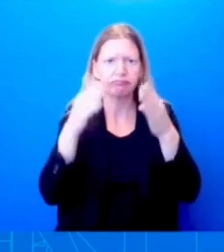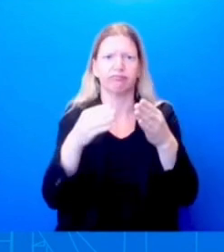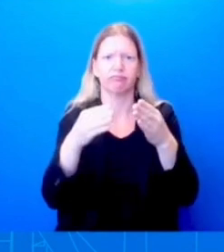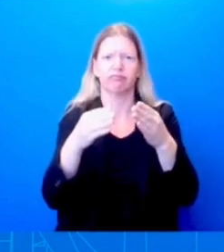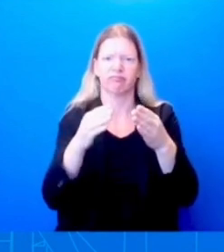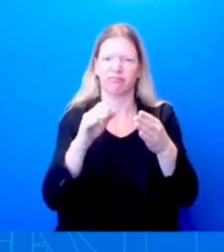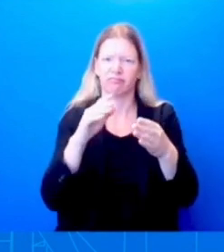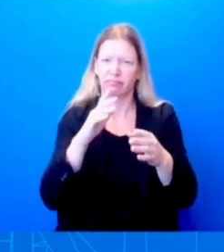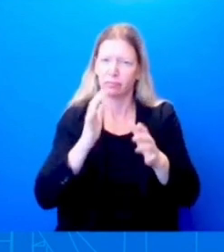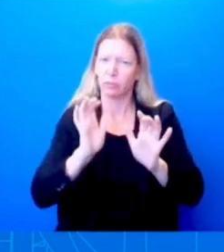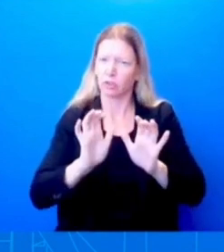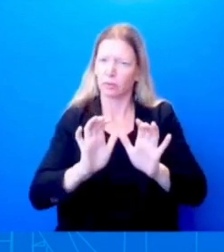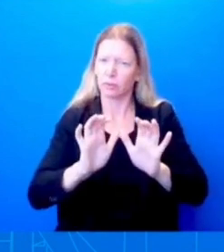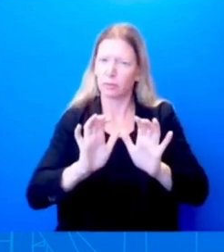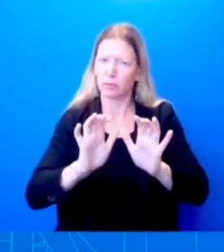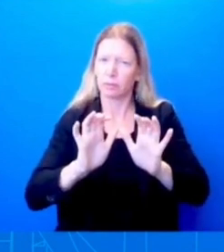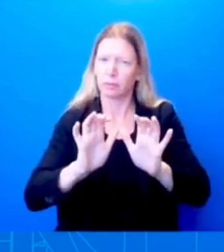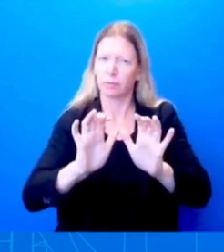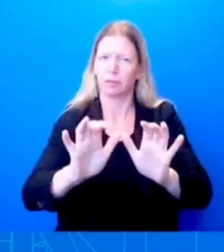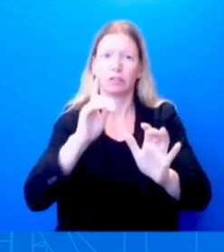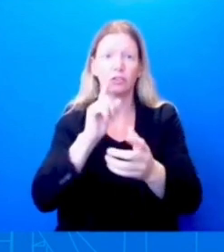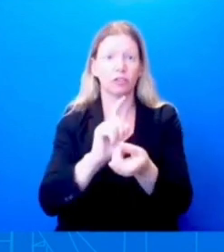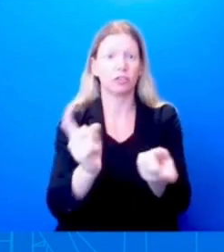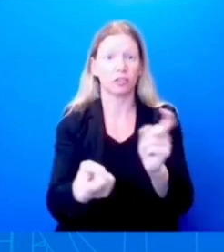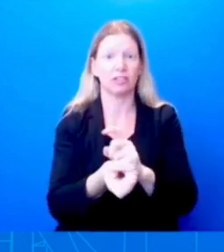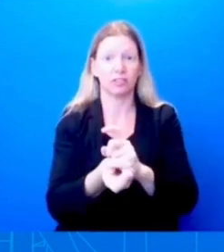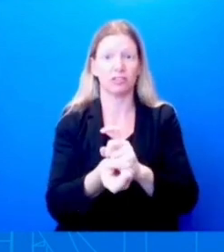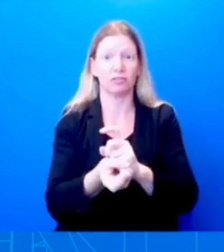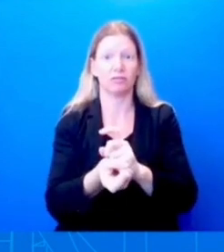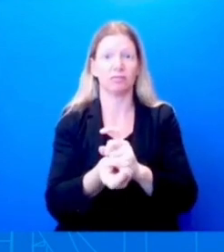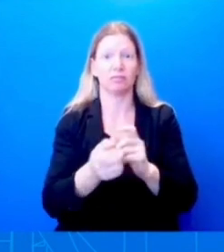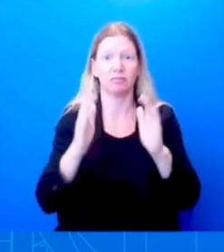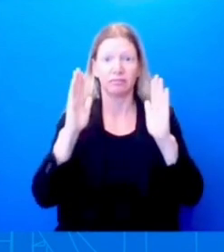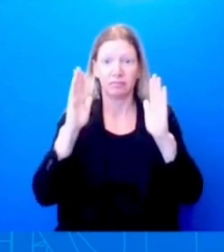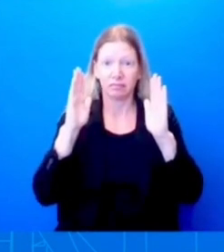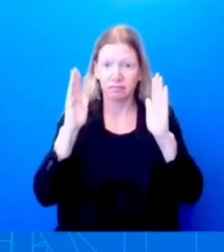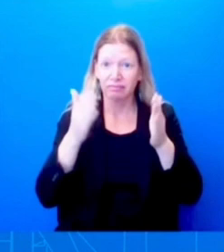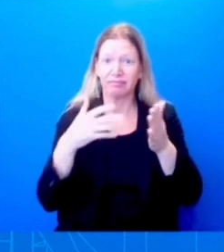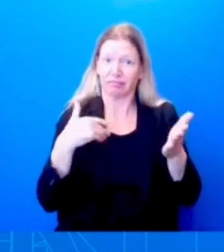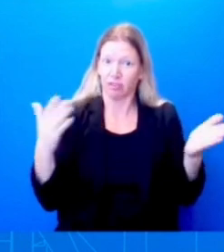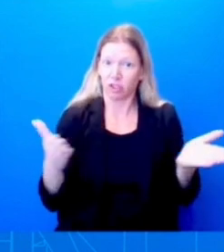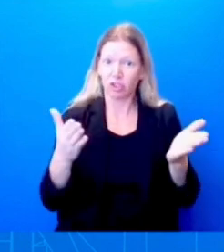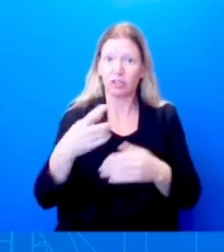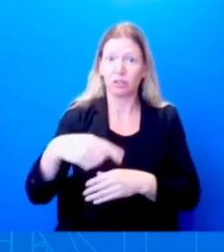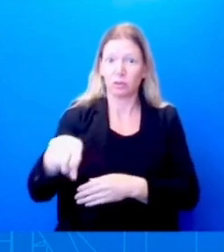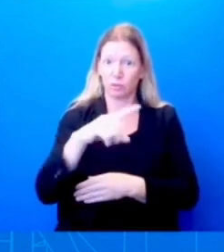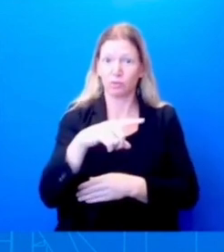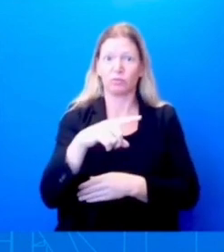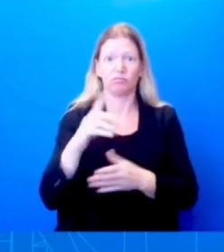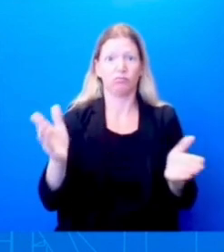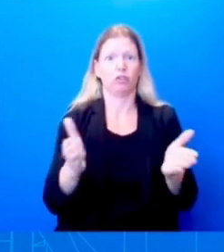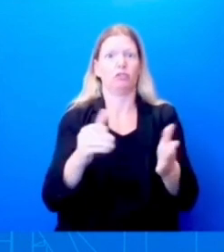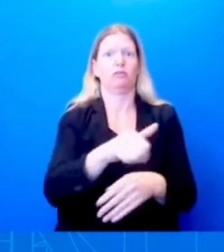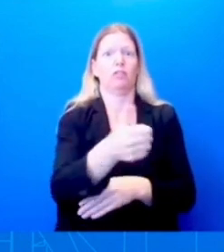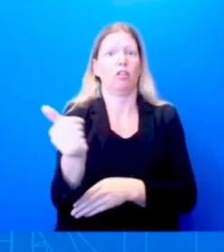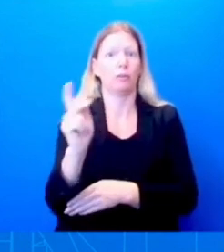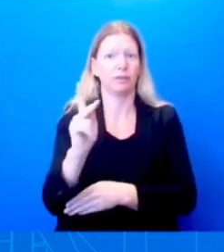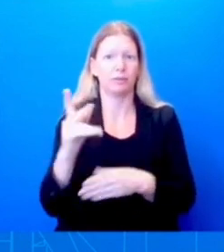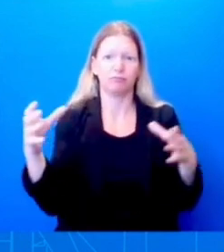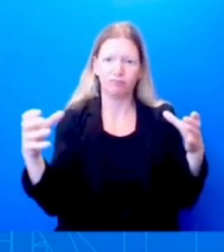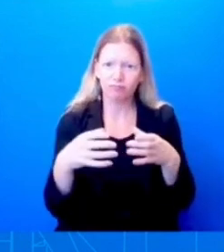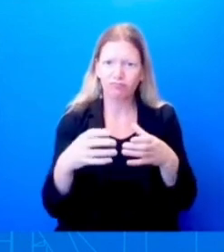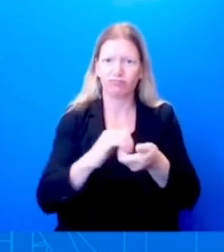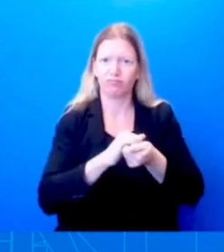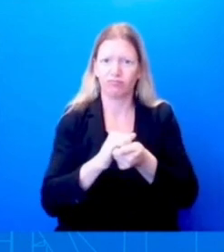piece in the Washington Post. I encourage everyone to lean into it. to follow up on that, if I could real quick. The Yes, The There's a lot of racial rhetoric